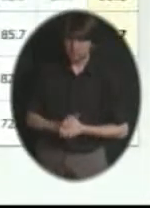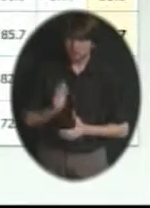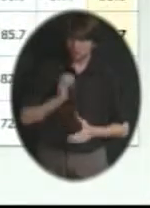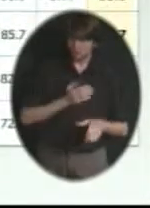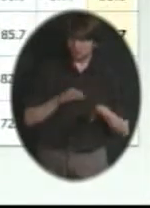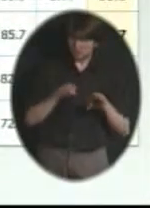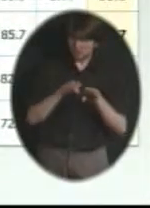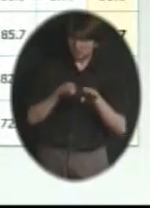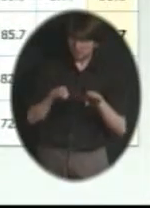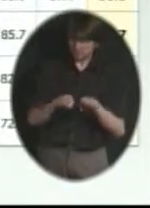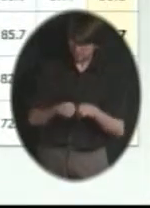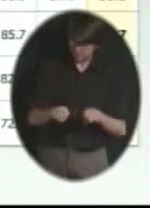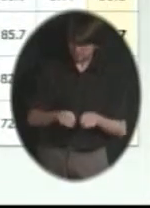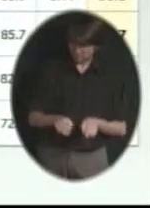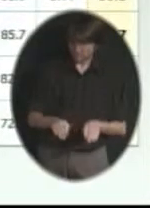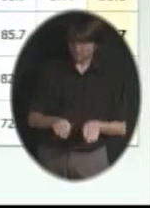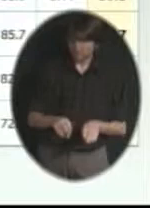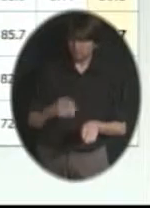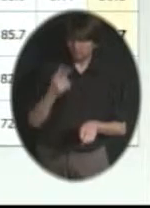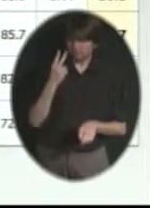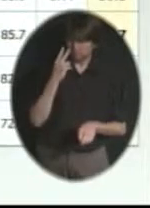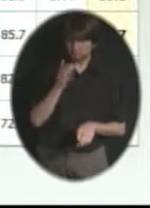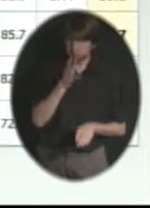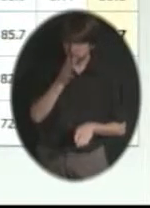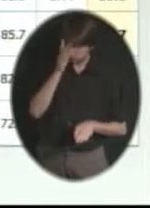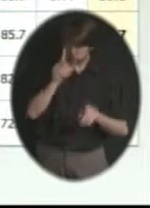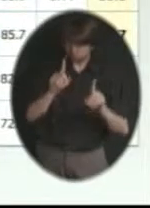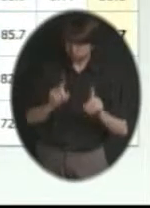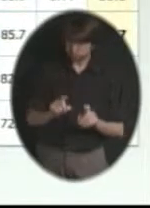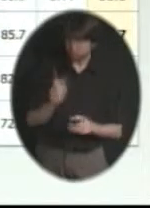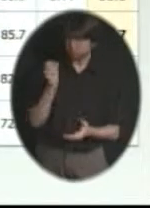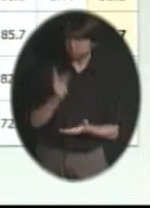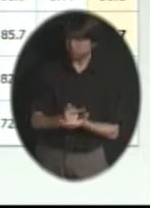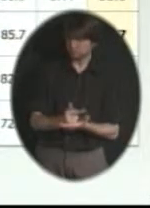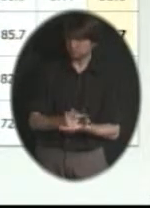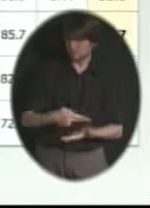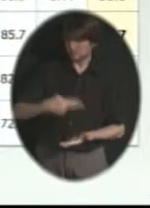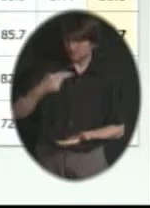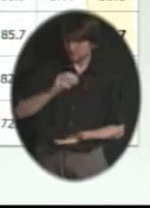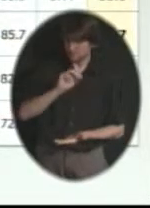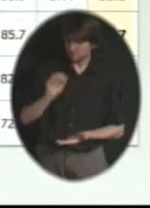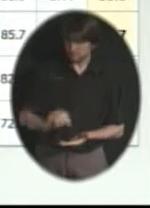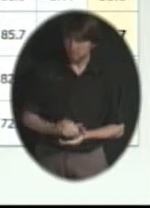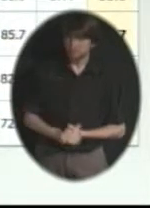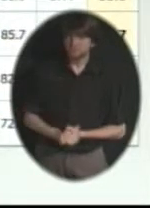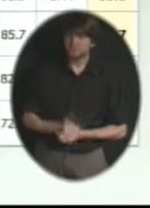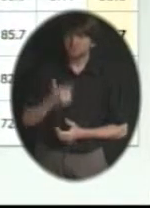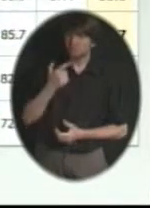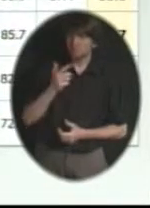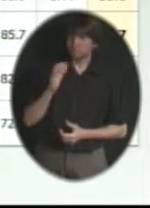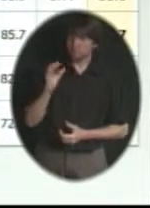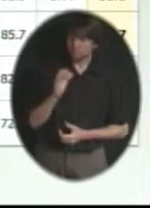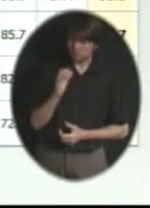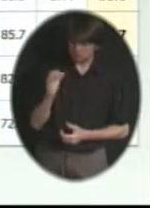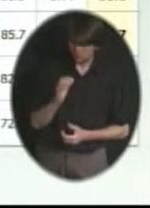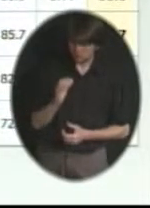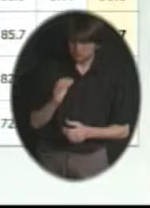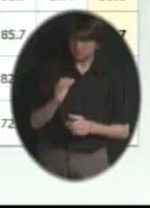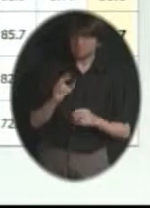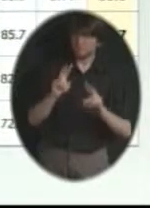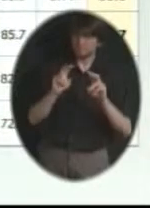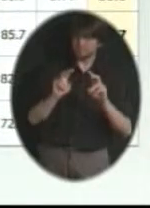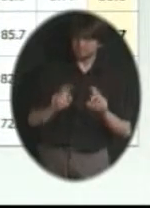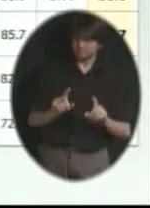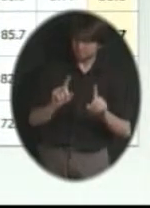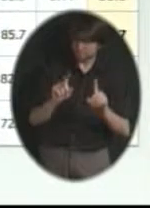very nicely for our parent surveys. Our 21st Century Programs, which we just heard all about, we have data on an annual basis to give